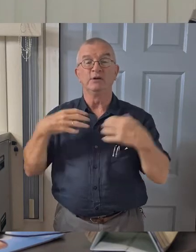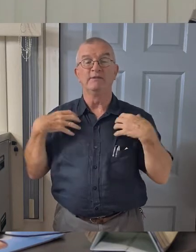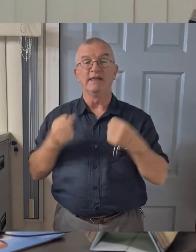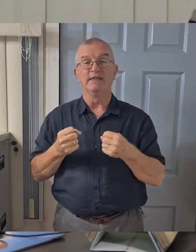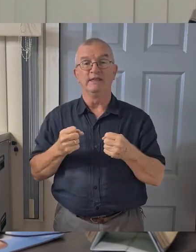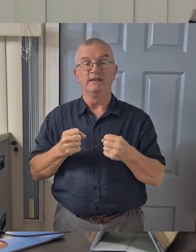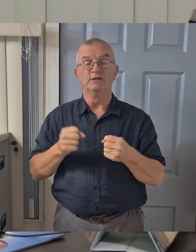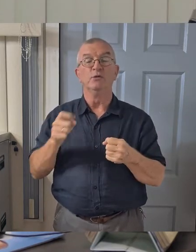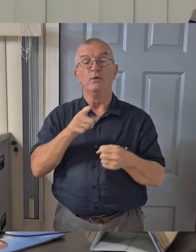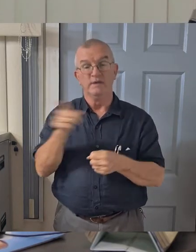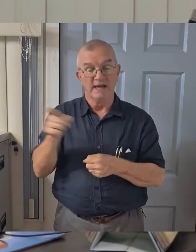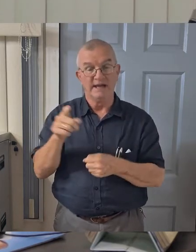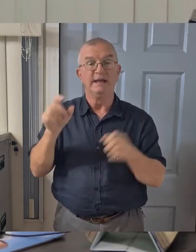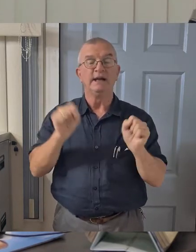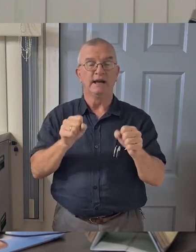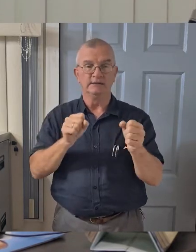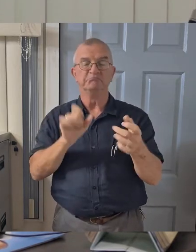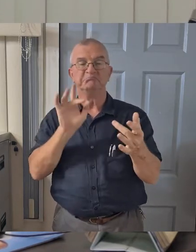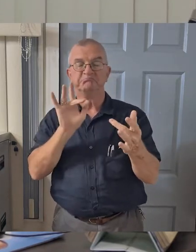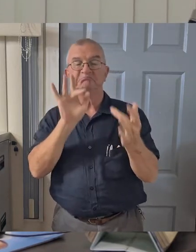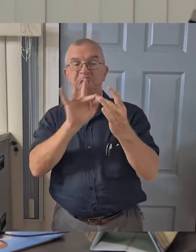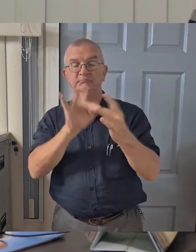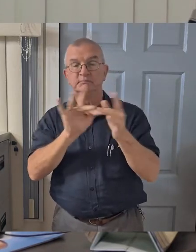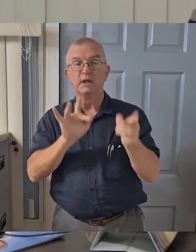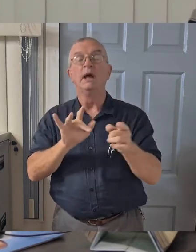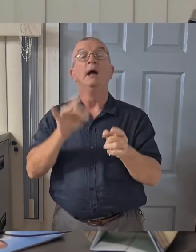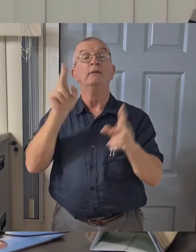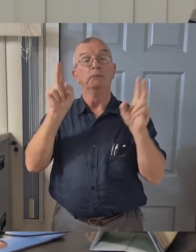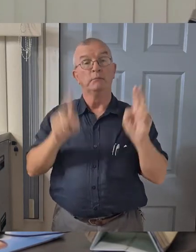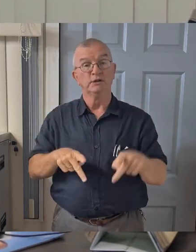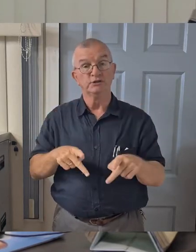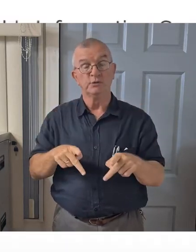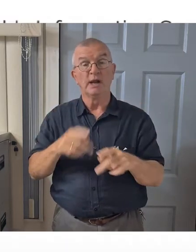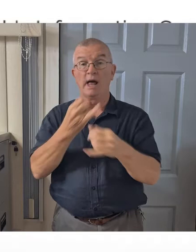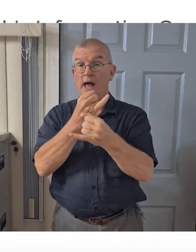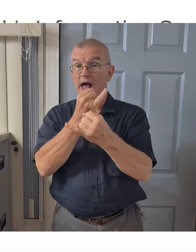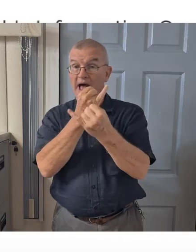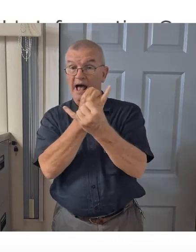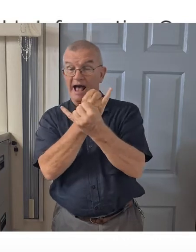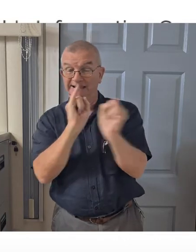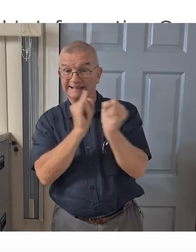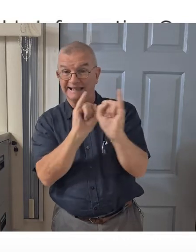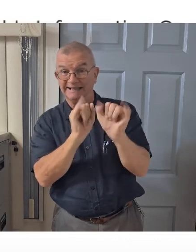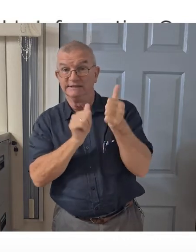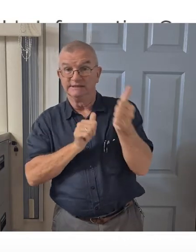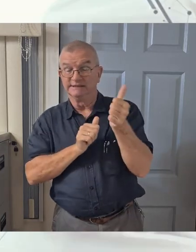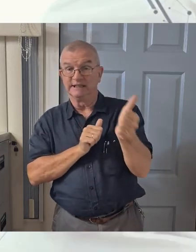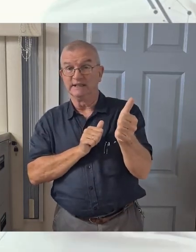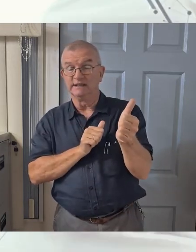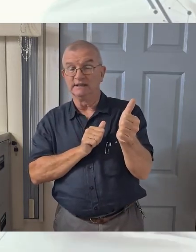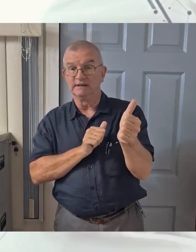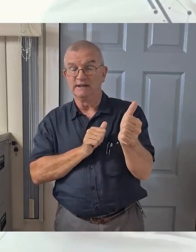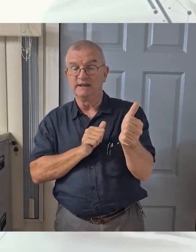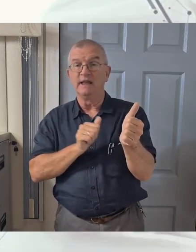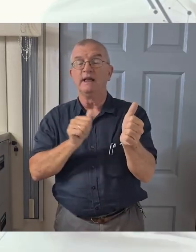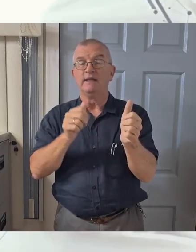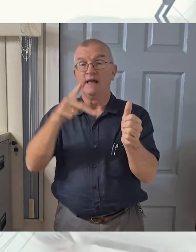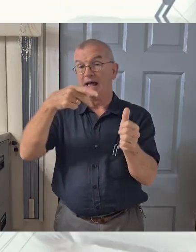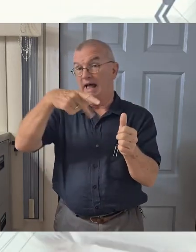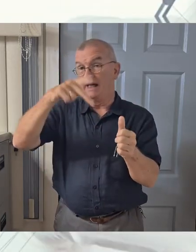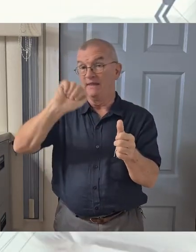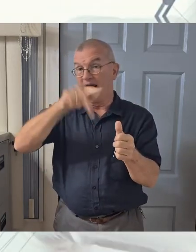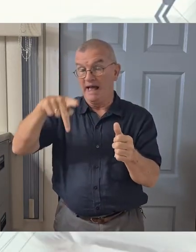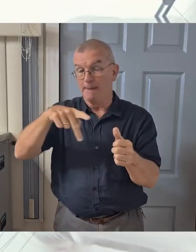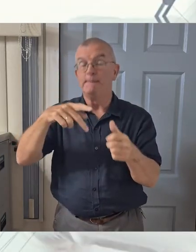action. In cases where persons are on the isolation, the application has a built in health check